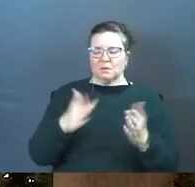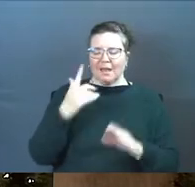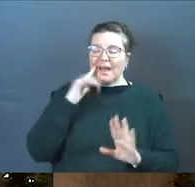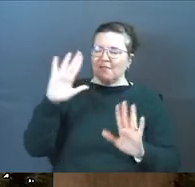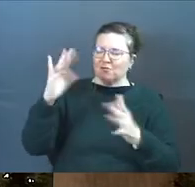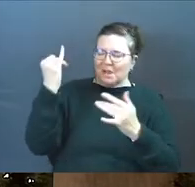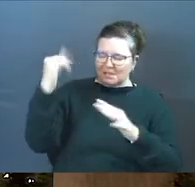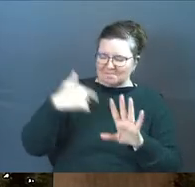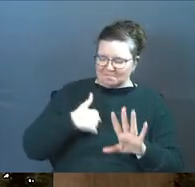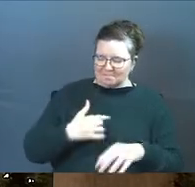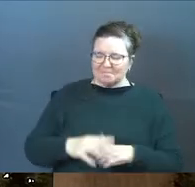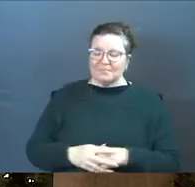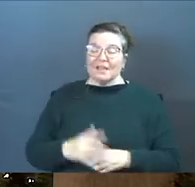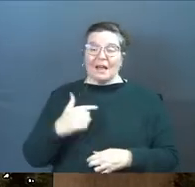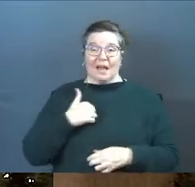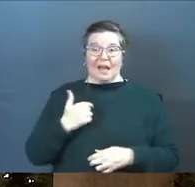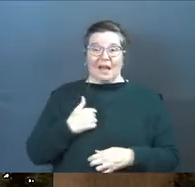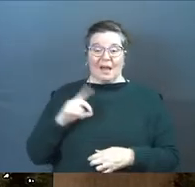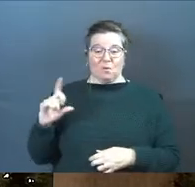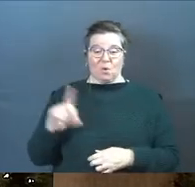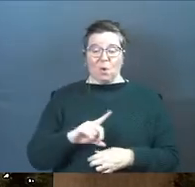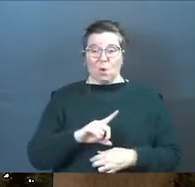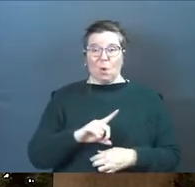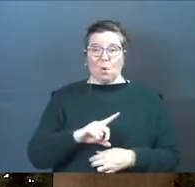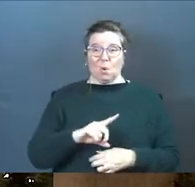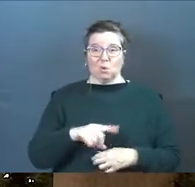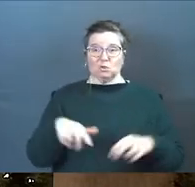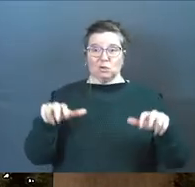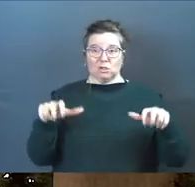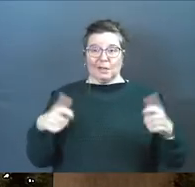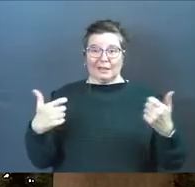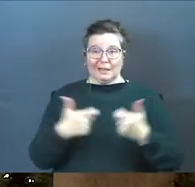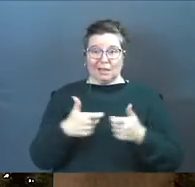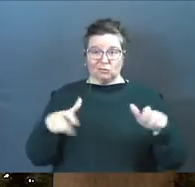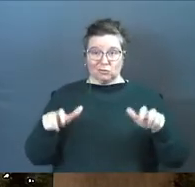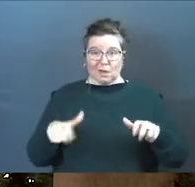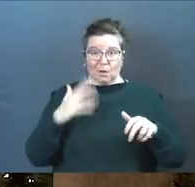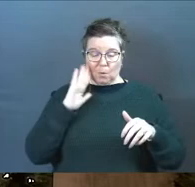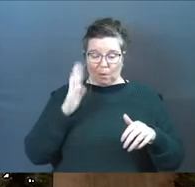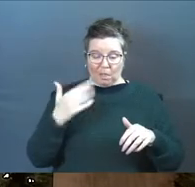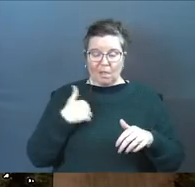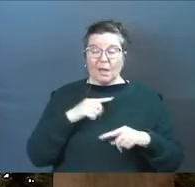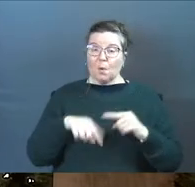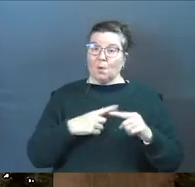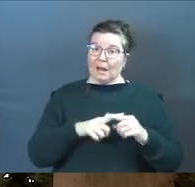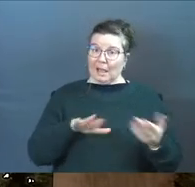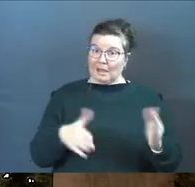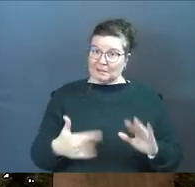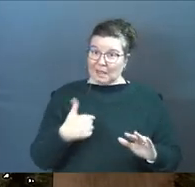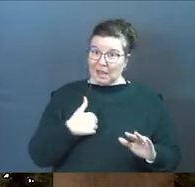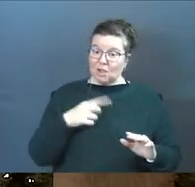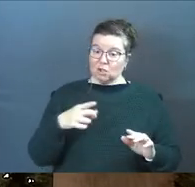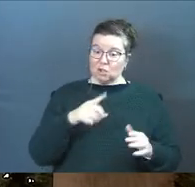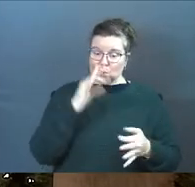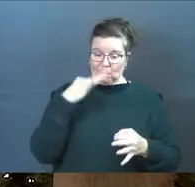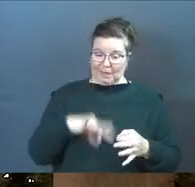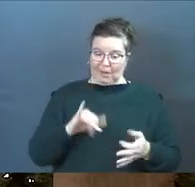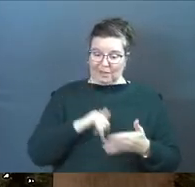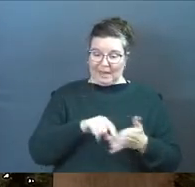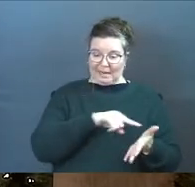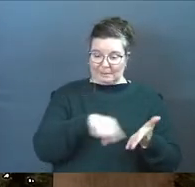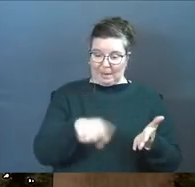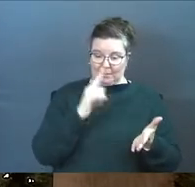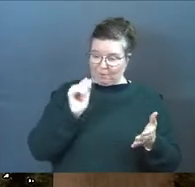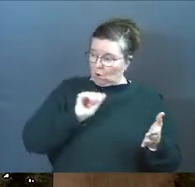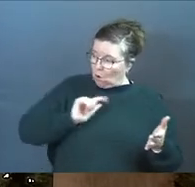got this great idea. I'll go to the execution chair and when I die, you'll count that as